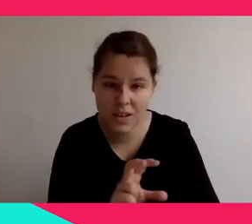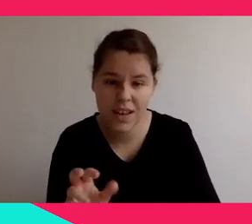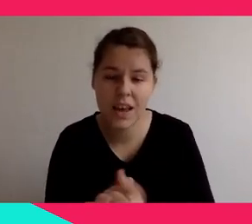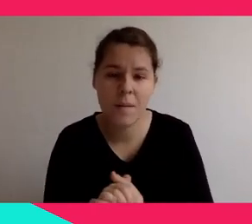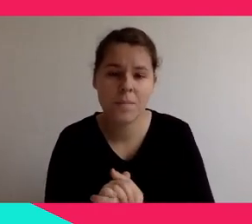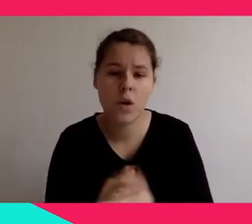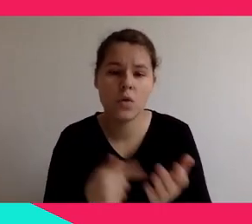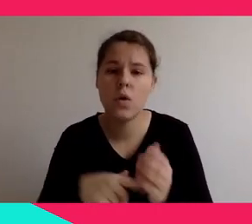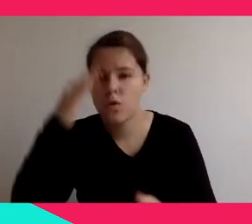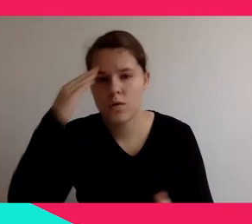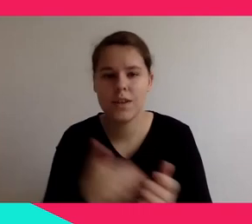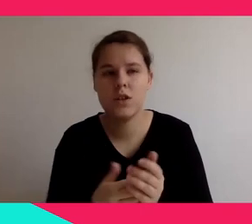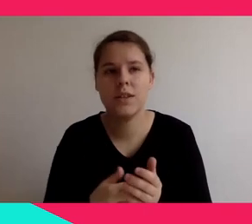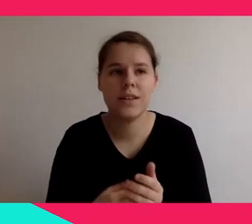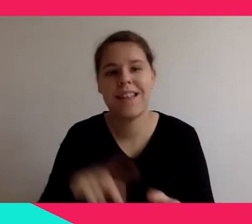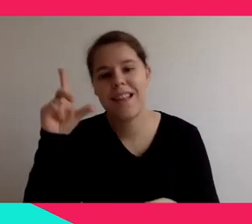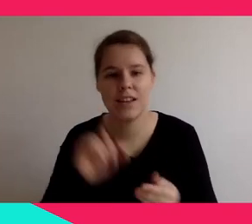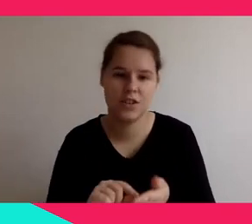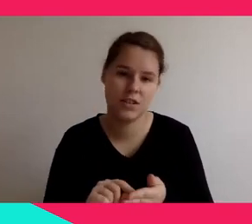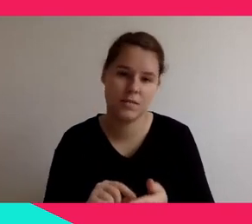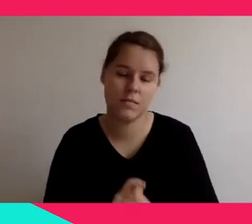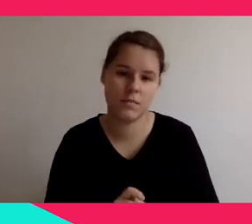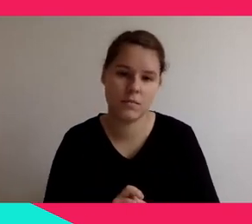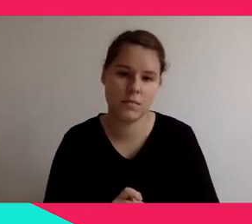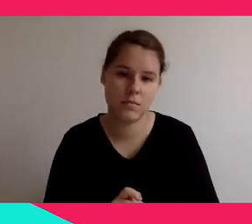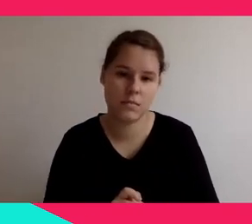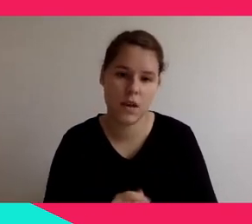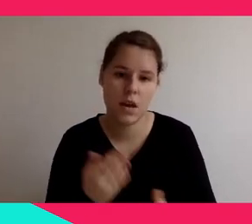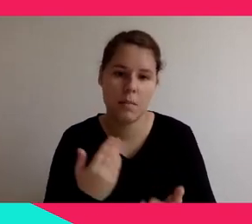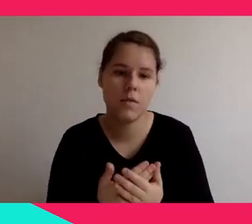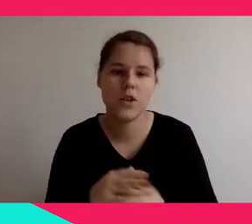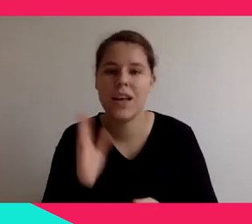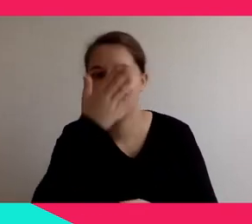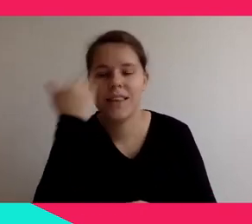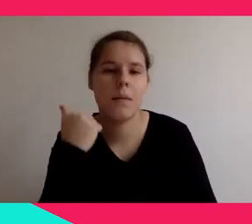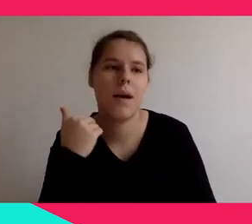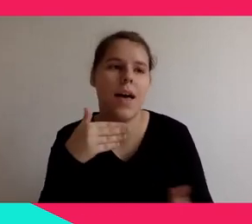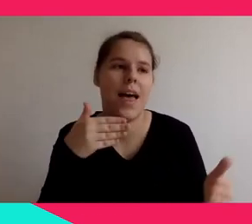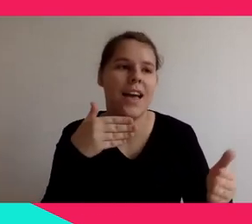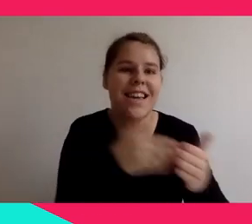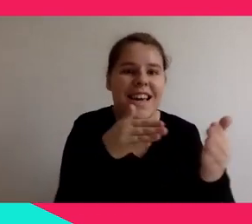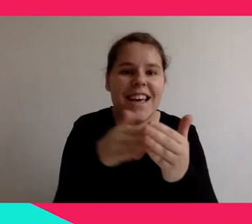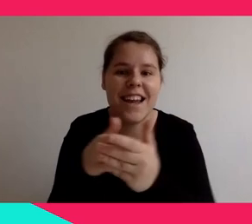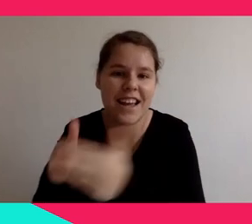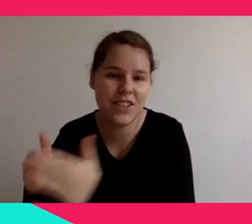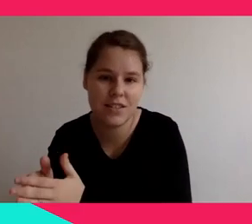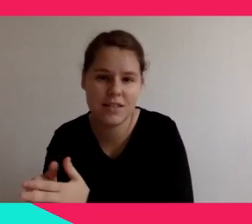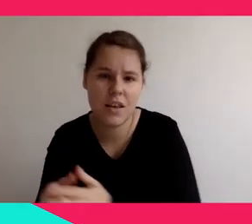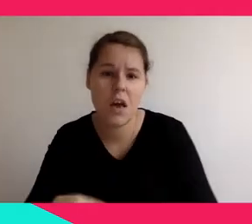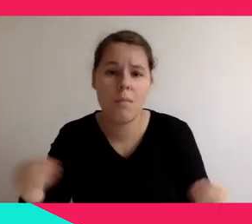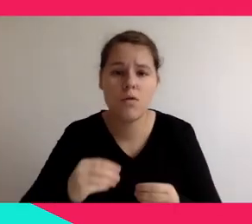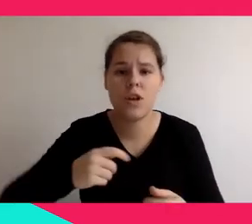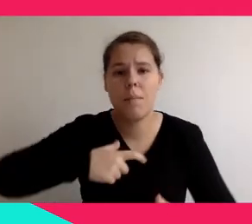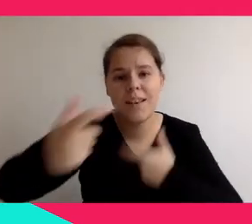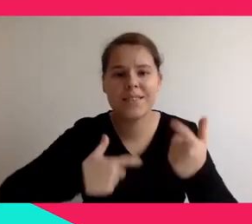There's really no limit to the world we can create in a digital experience. It also means that museums can easily build